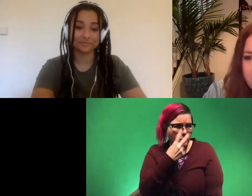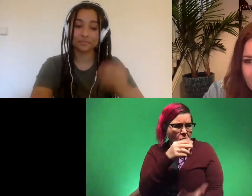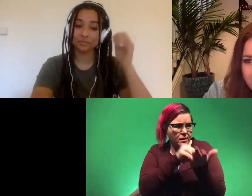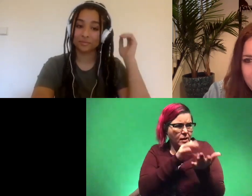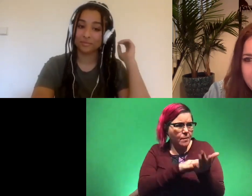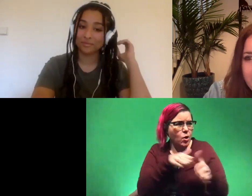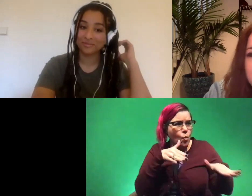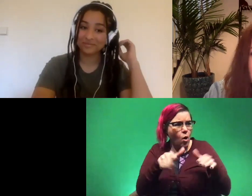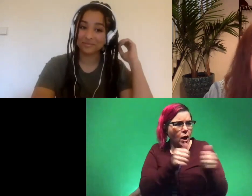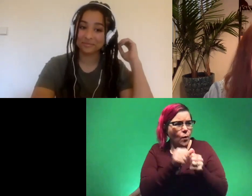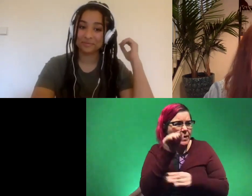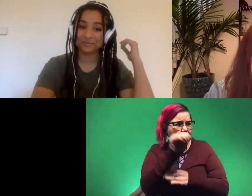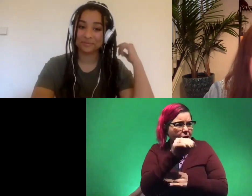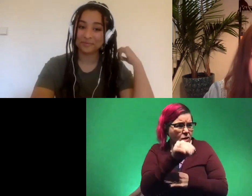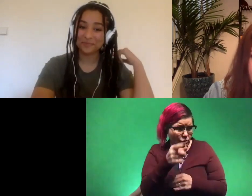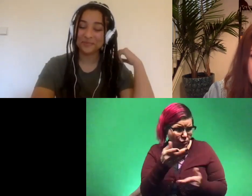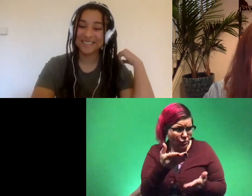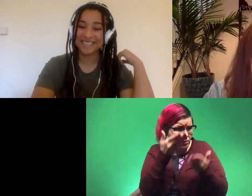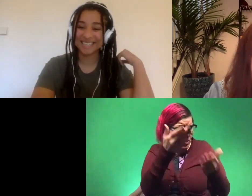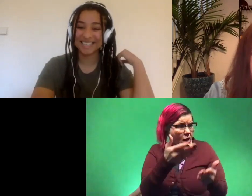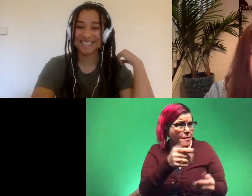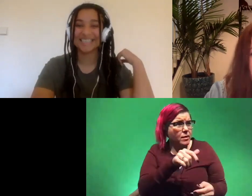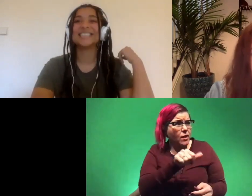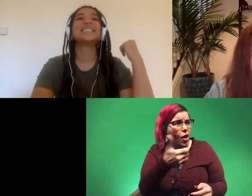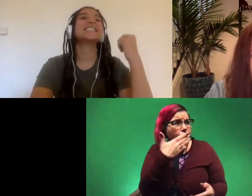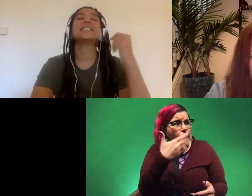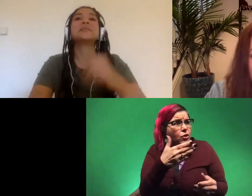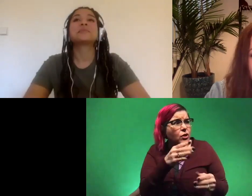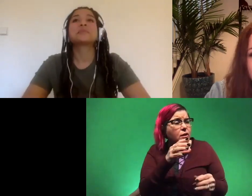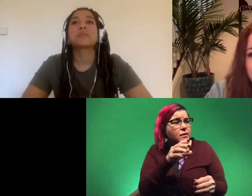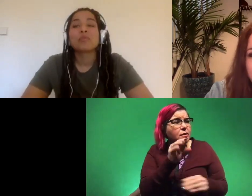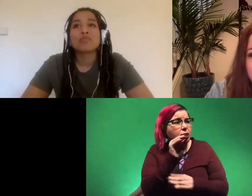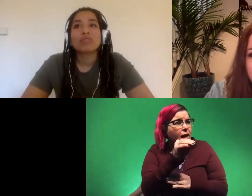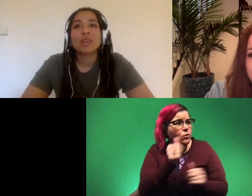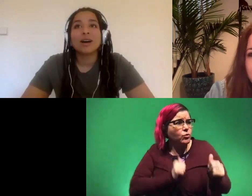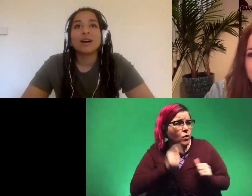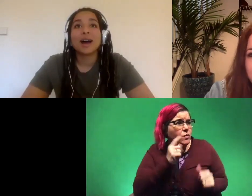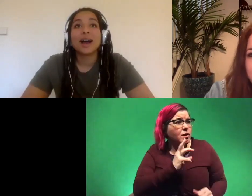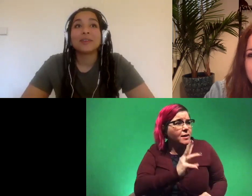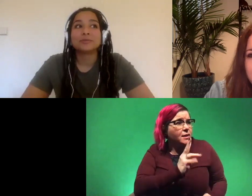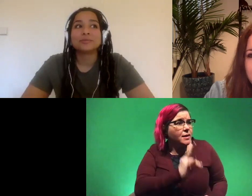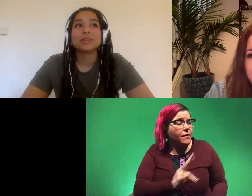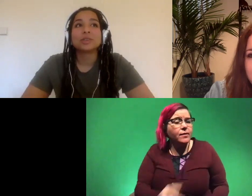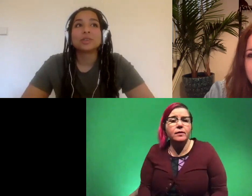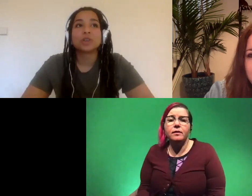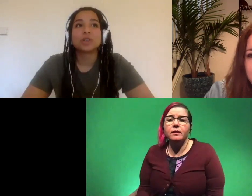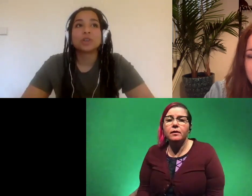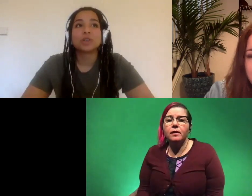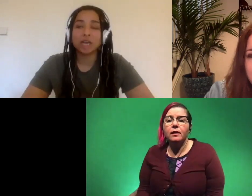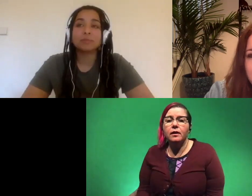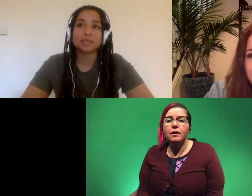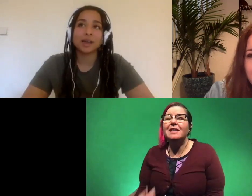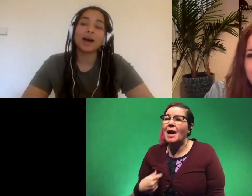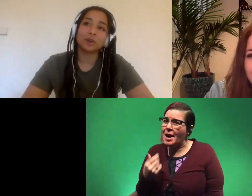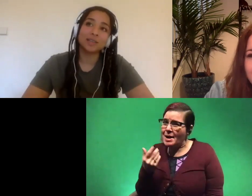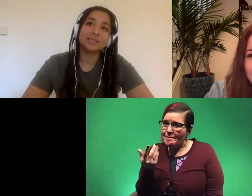walking with dinosaurs and can you recommend any good dinosaur programs for a six or seven year old uh i have i'm ashamed